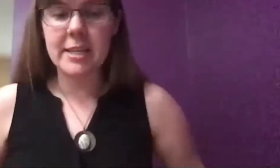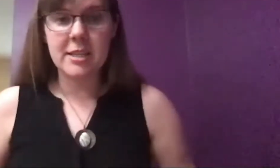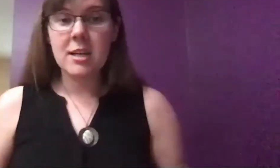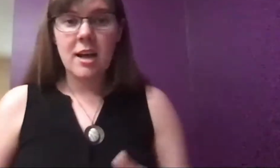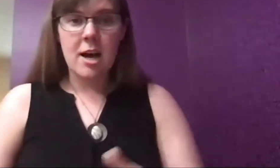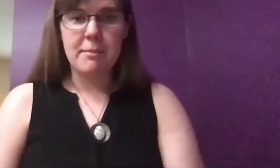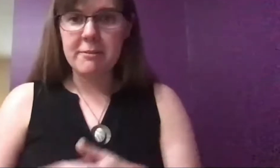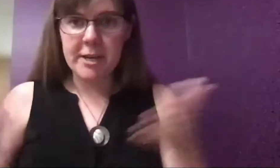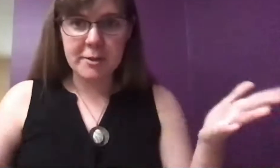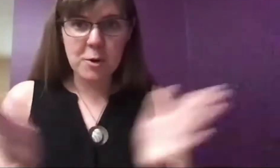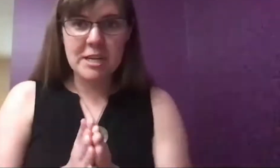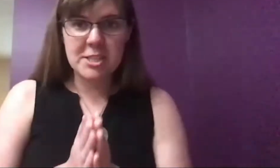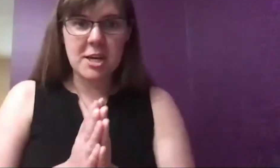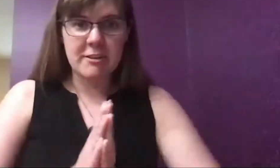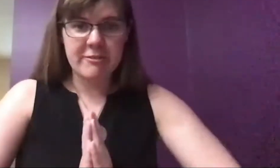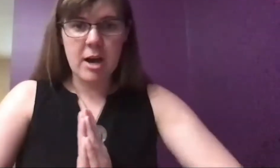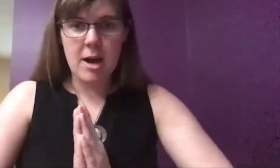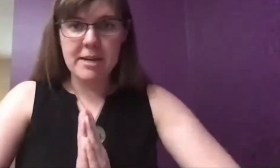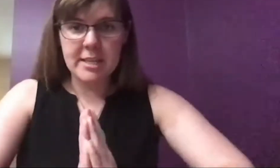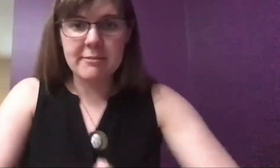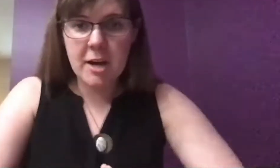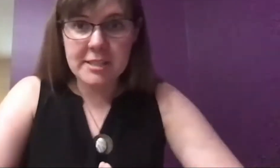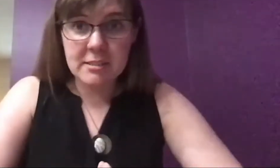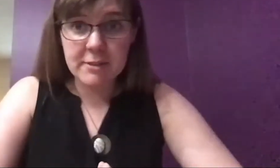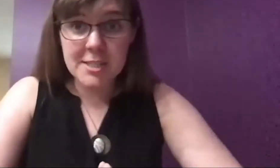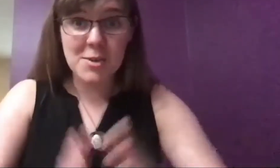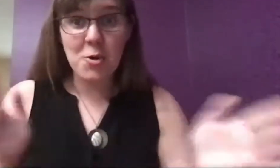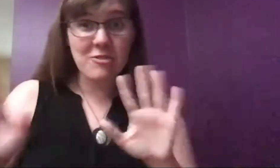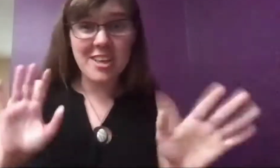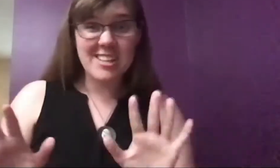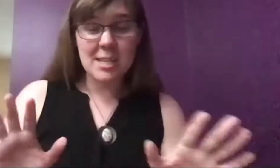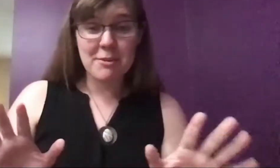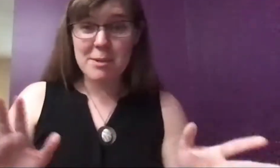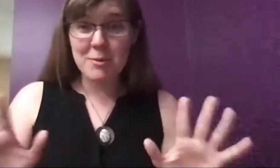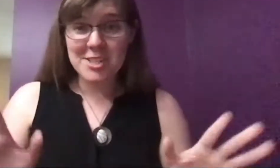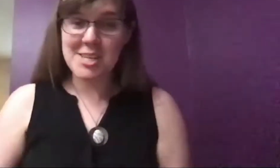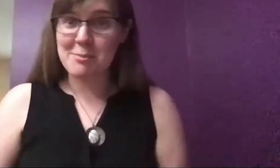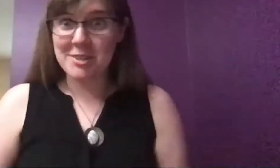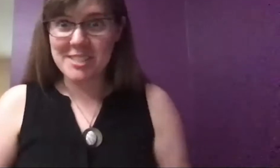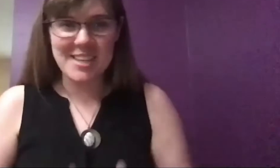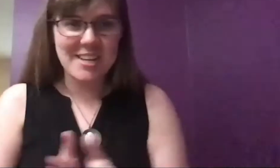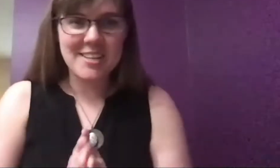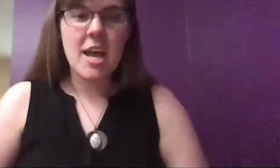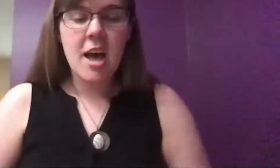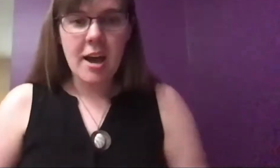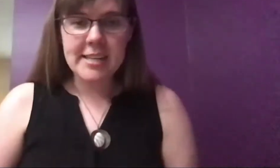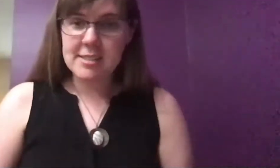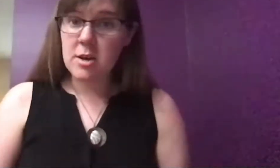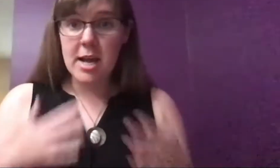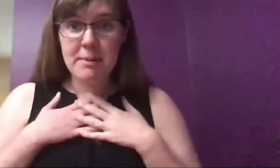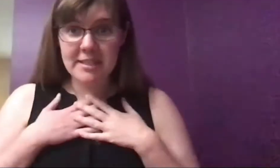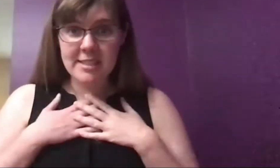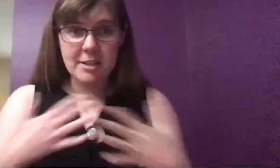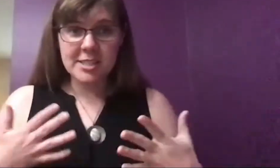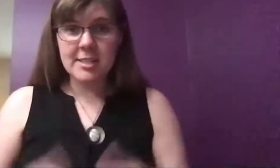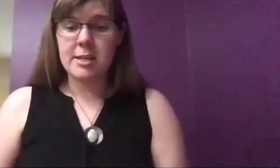being here. I invited a whole bunch of my deaf colleagues and friends, so hopefully some of them are watching and I'm really excited. All right, so